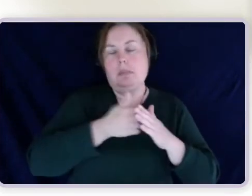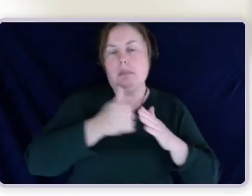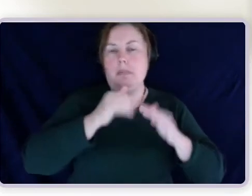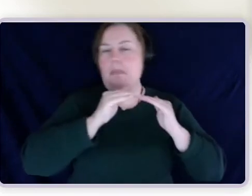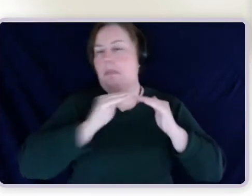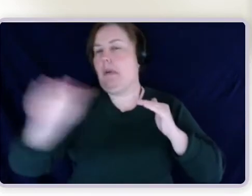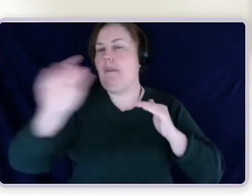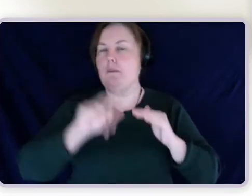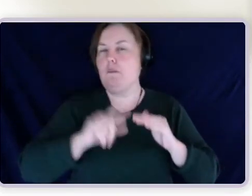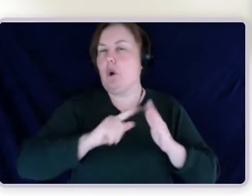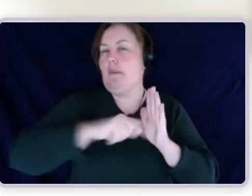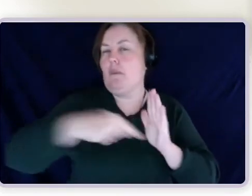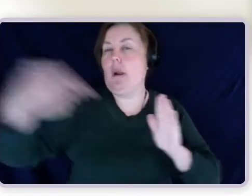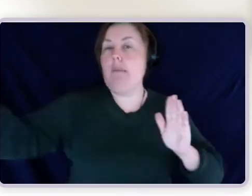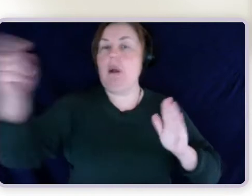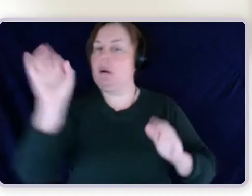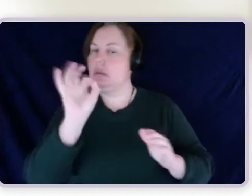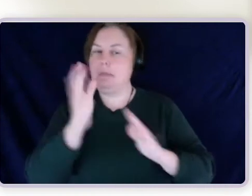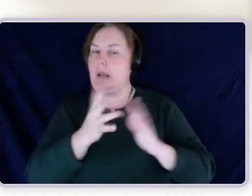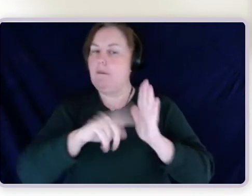two years. And that's it.